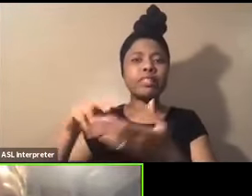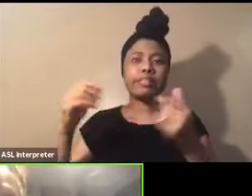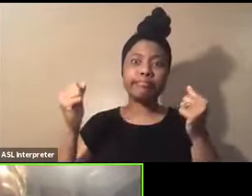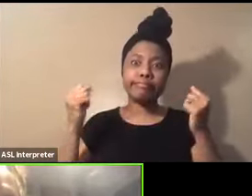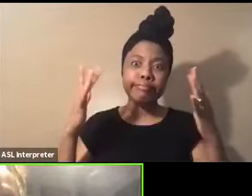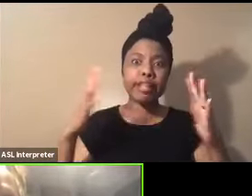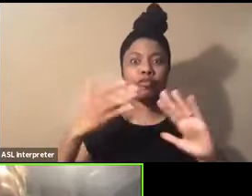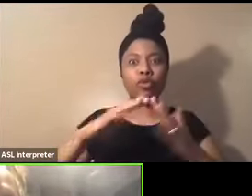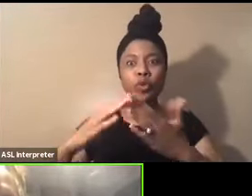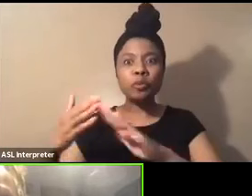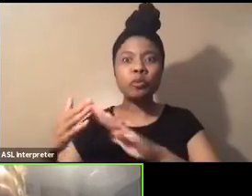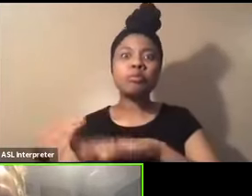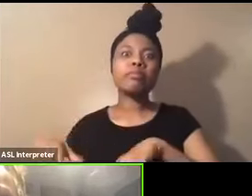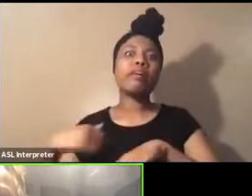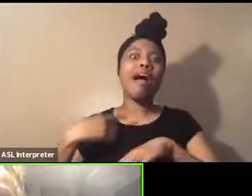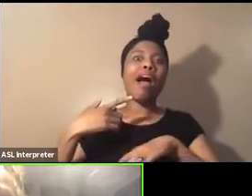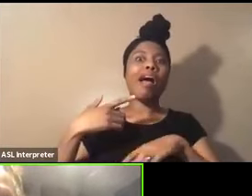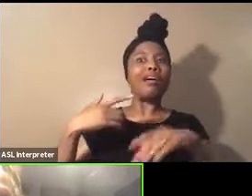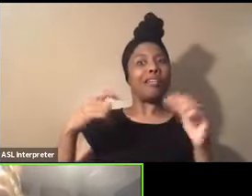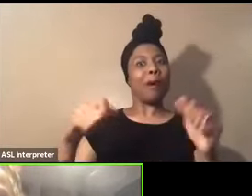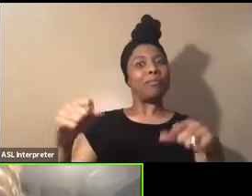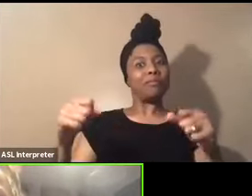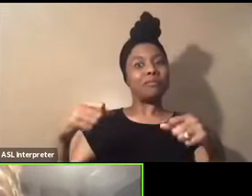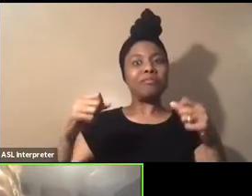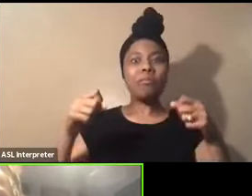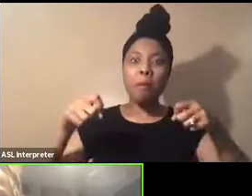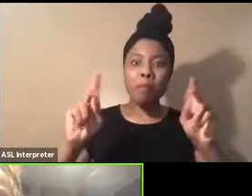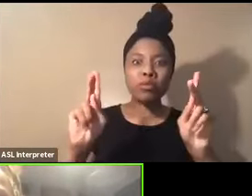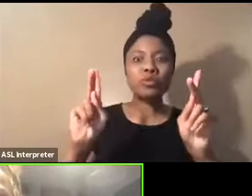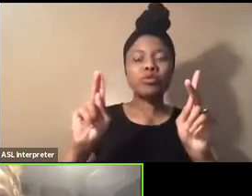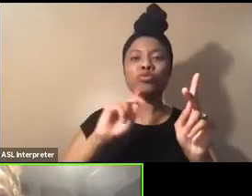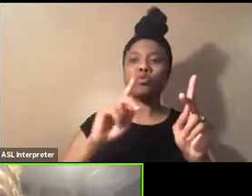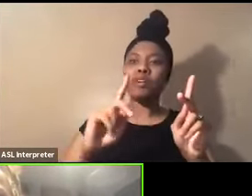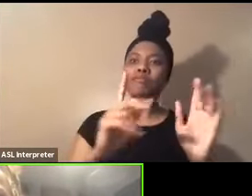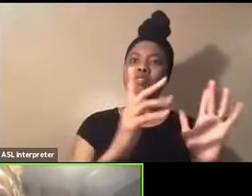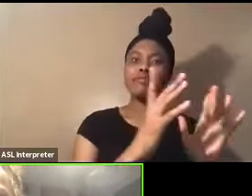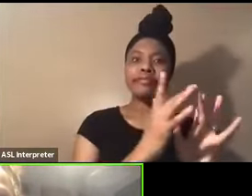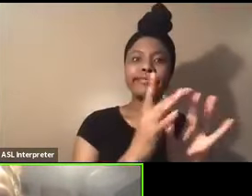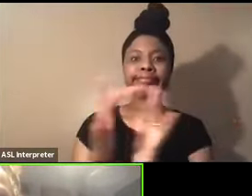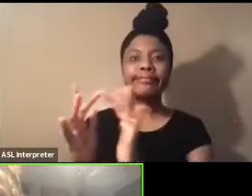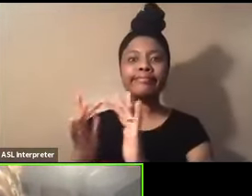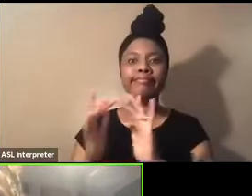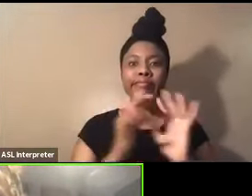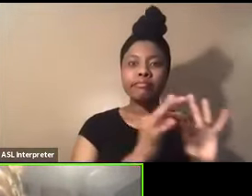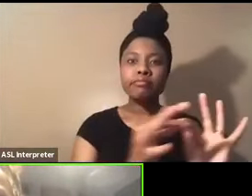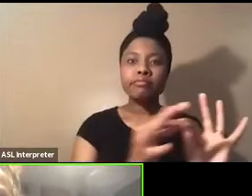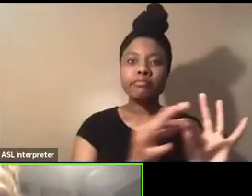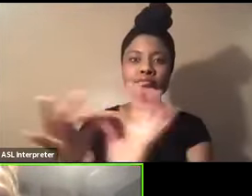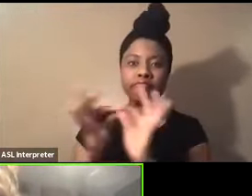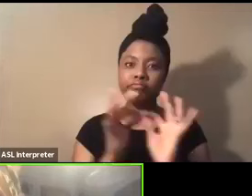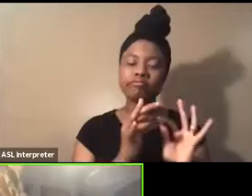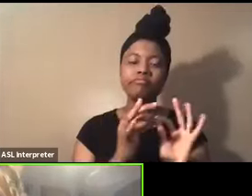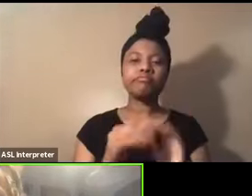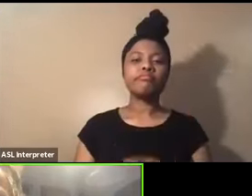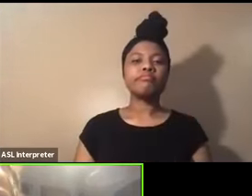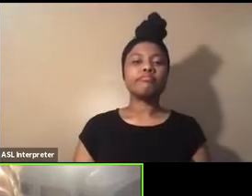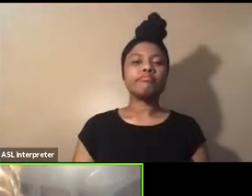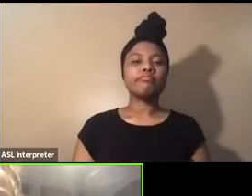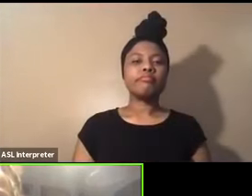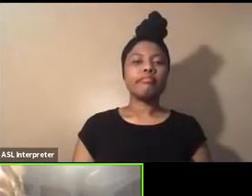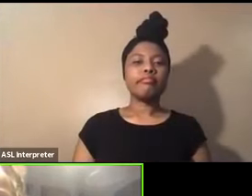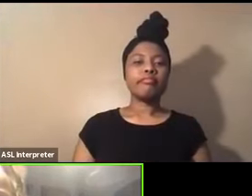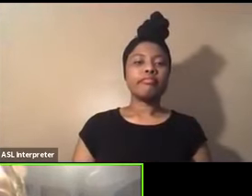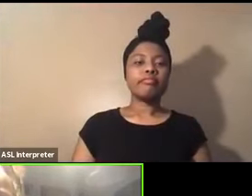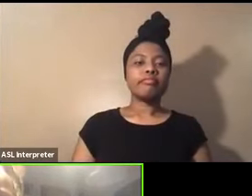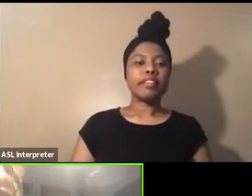you know, uh, that I've been able to, to touch bases with and be a part of, and, and you can't, you know, Pima community college,